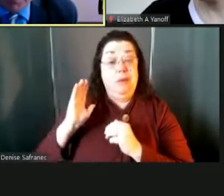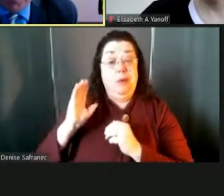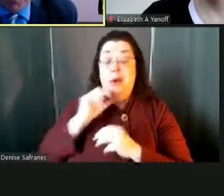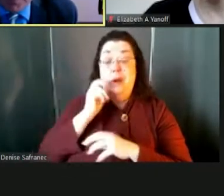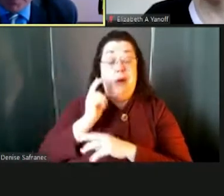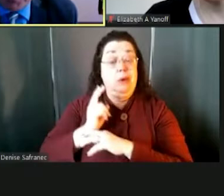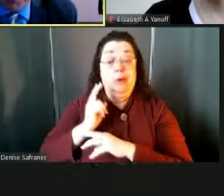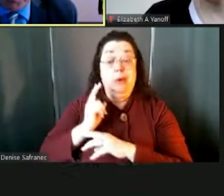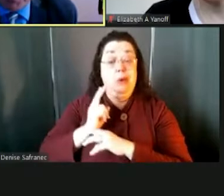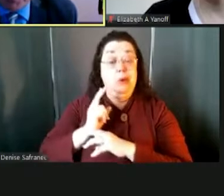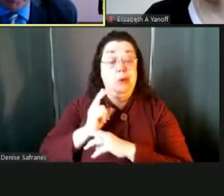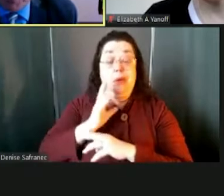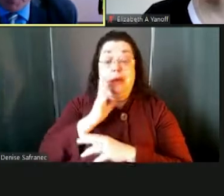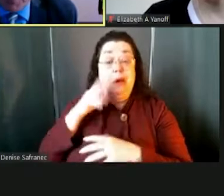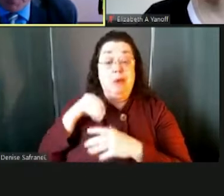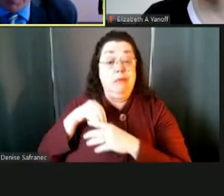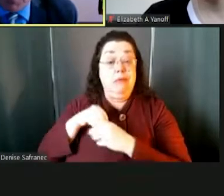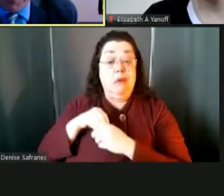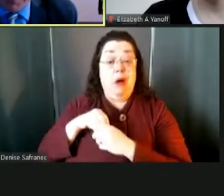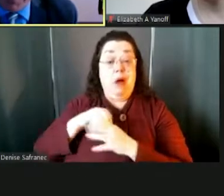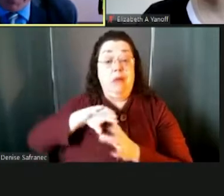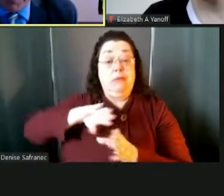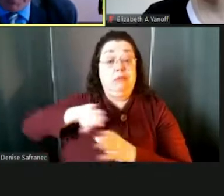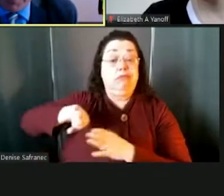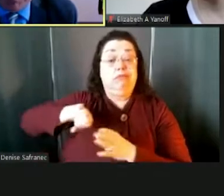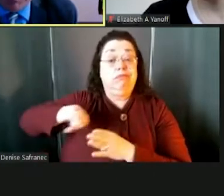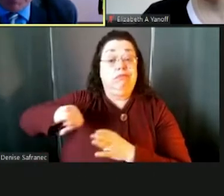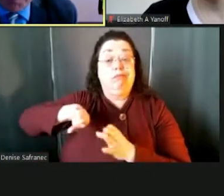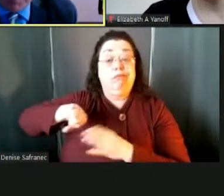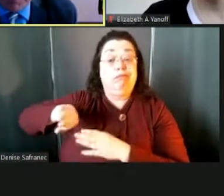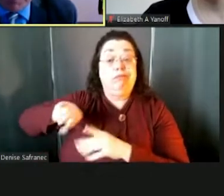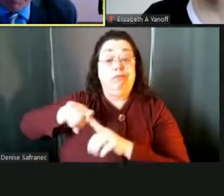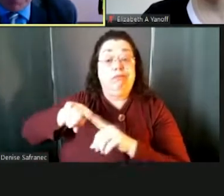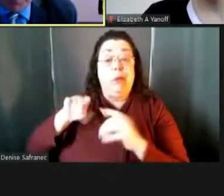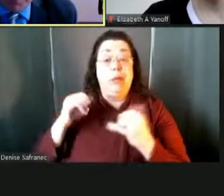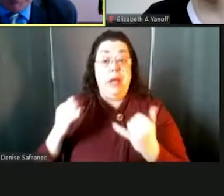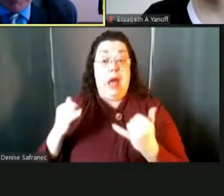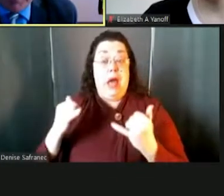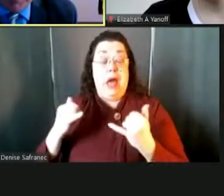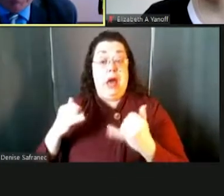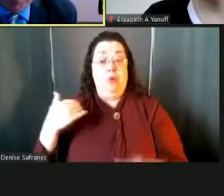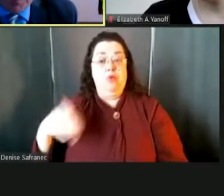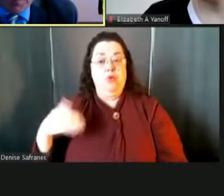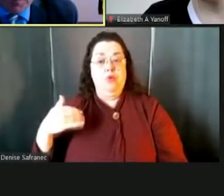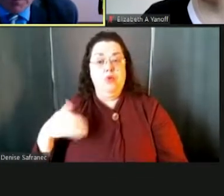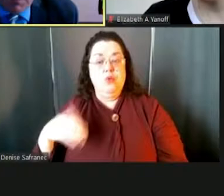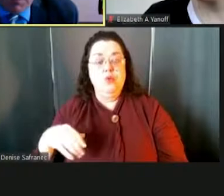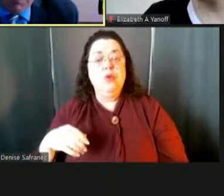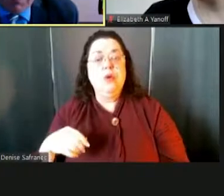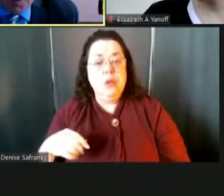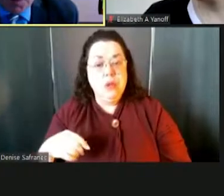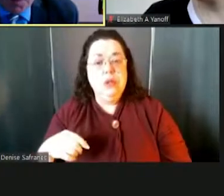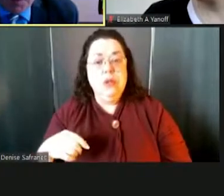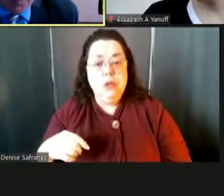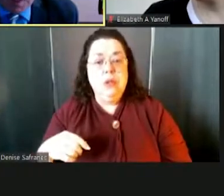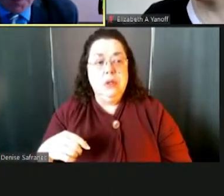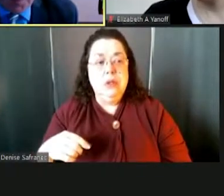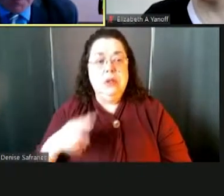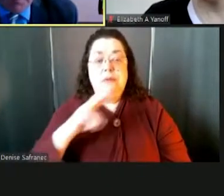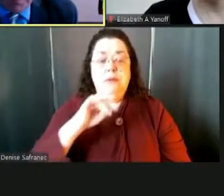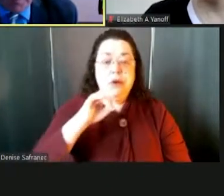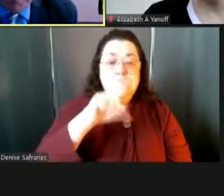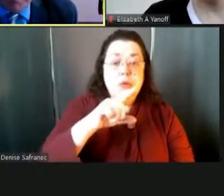towards prior to the COVID-19. And I specifically would say that virtual